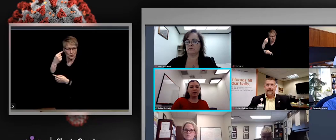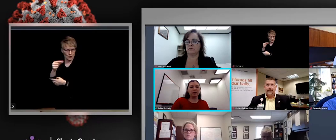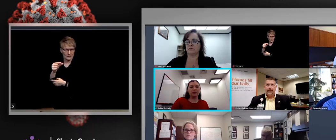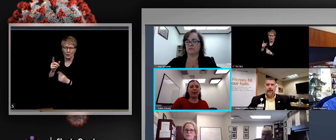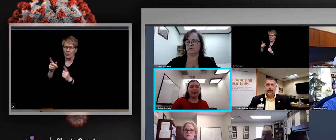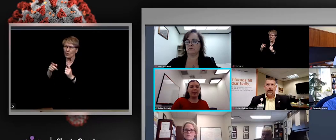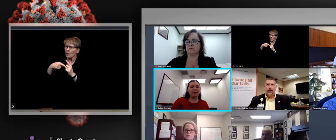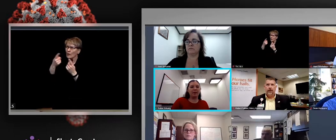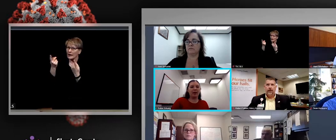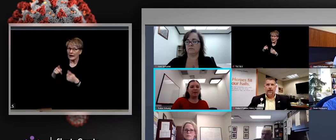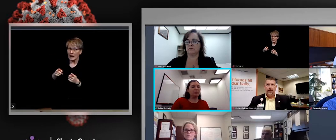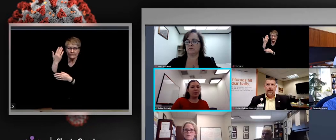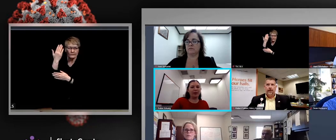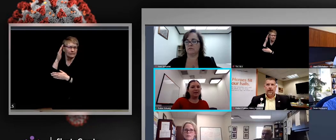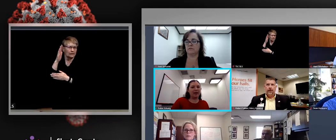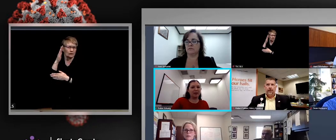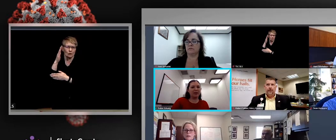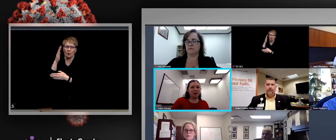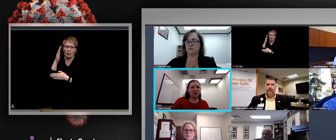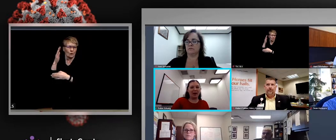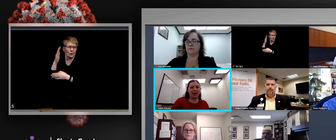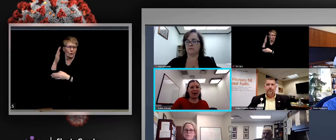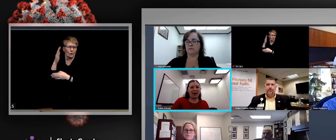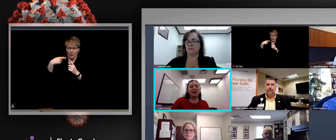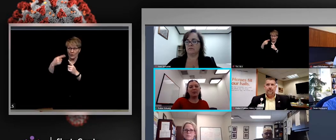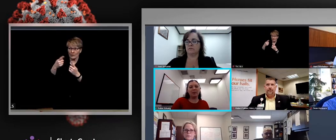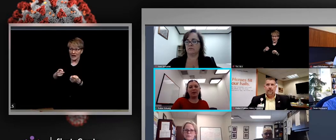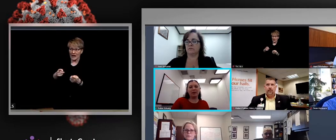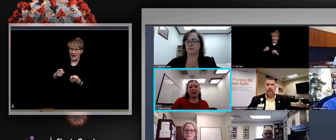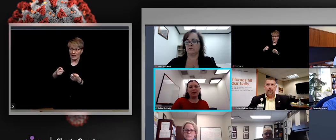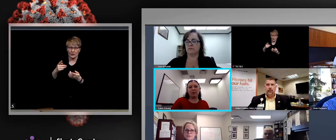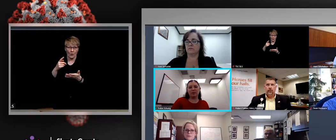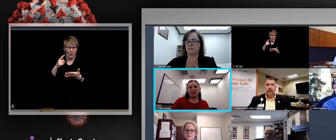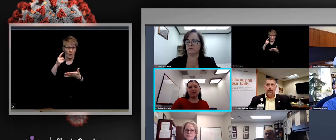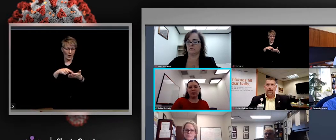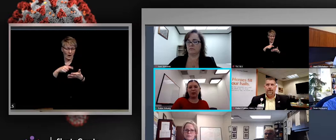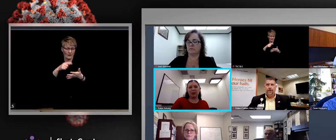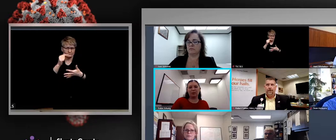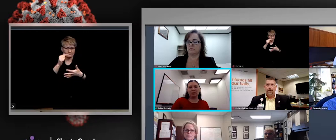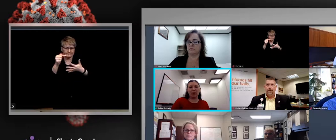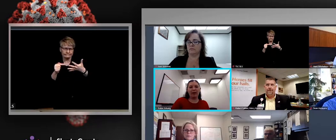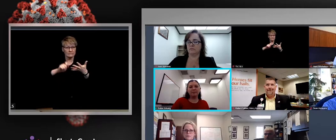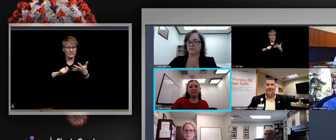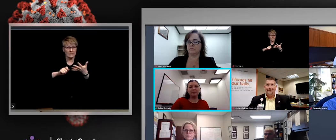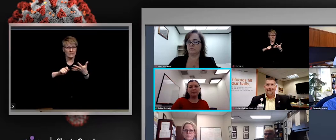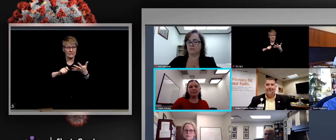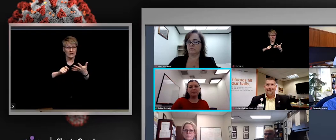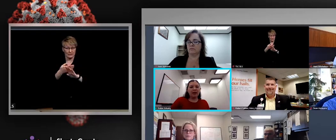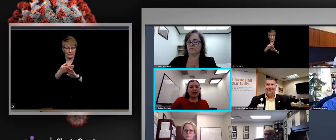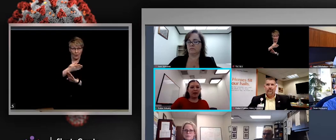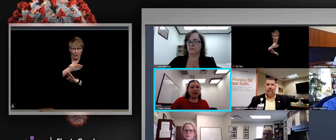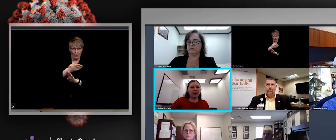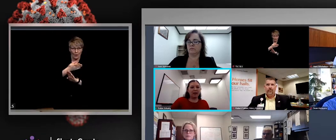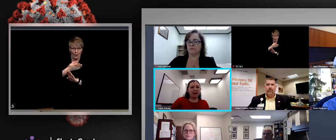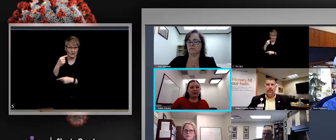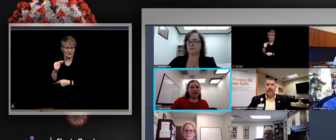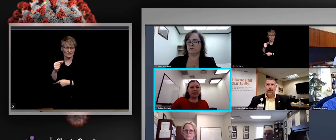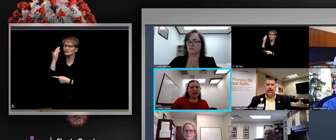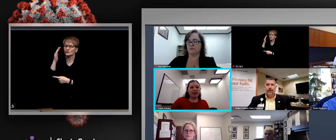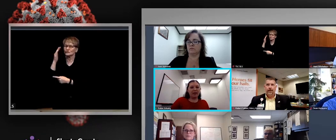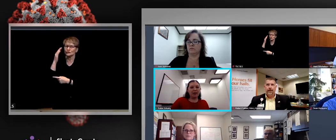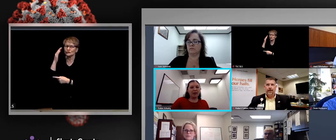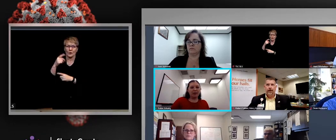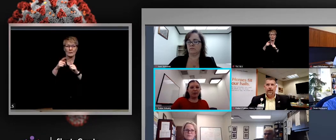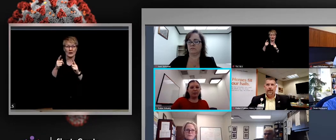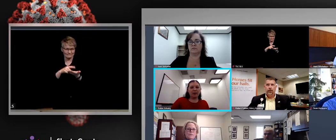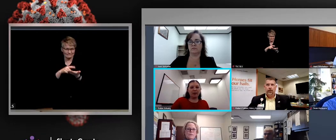or triggers for when that would come into play or what exactly it would look like, but we will keep you posted as we learn more about that. And that's all